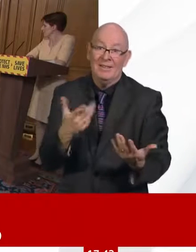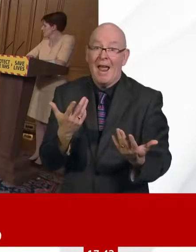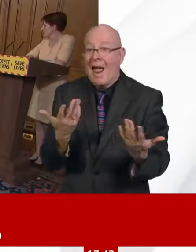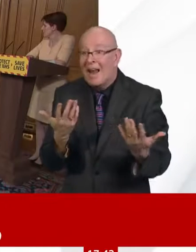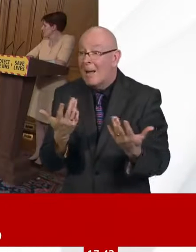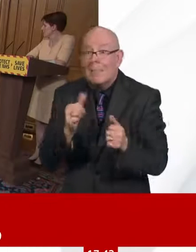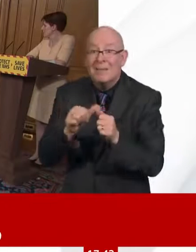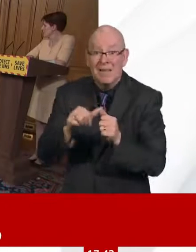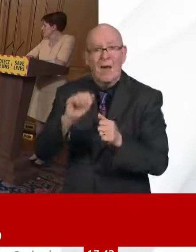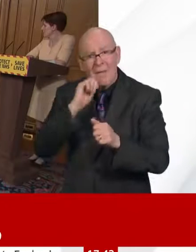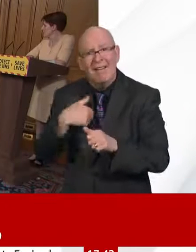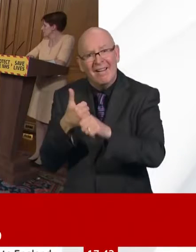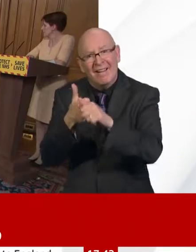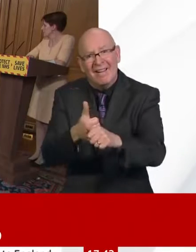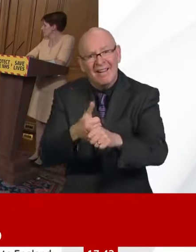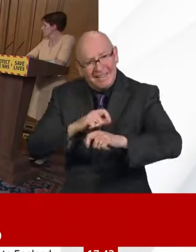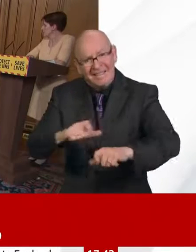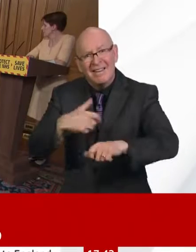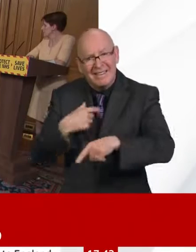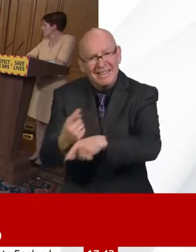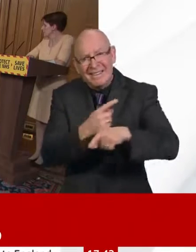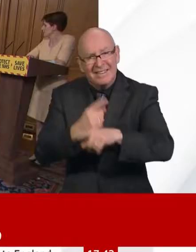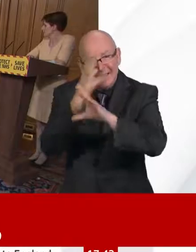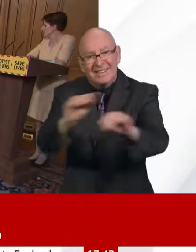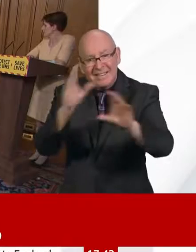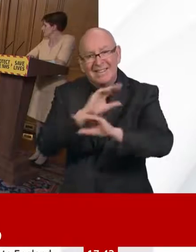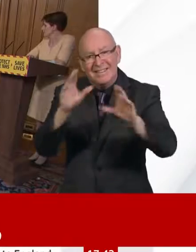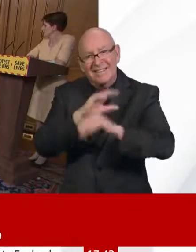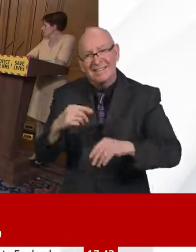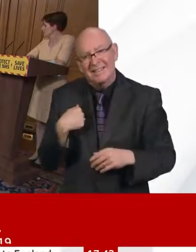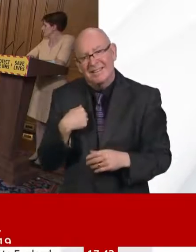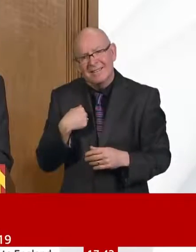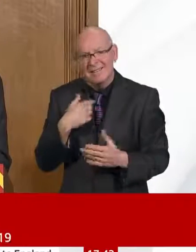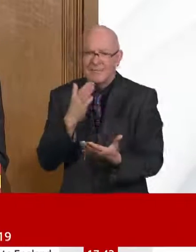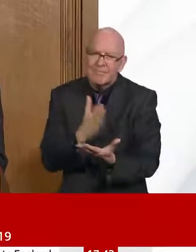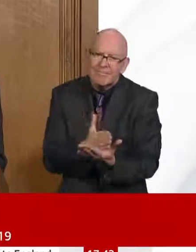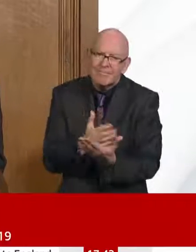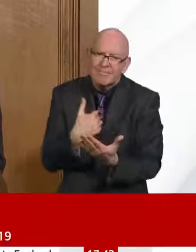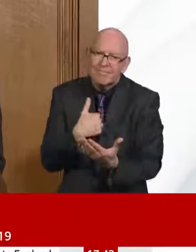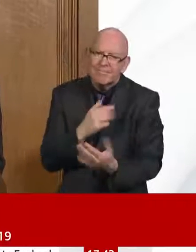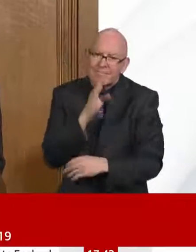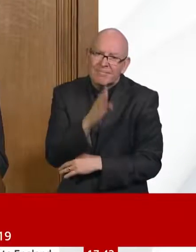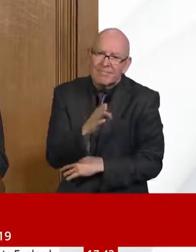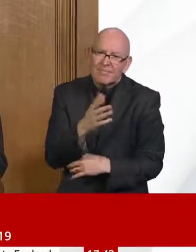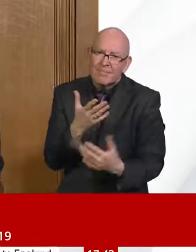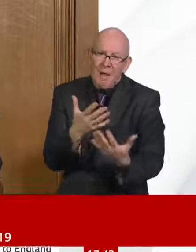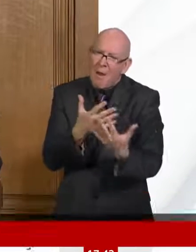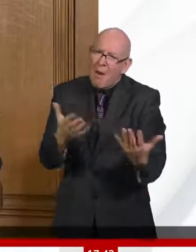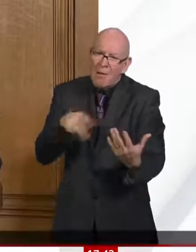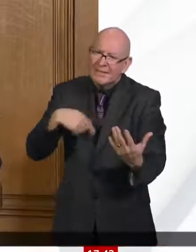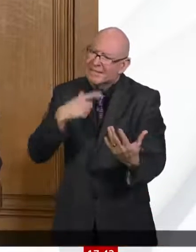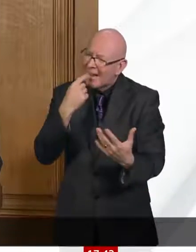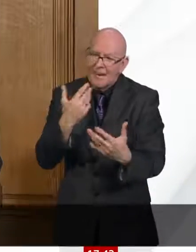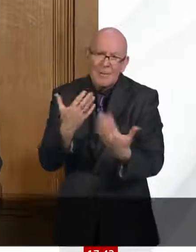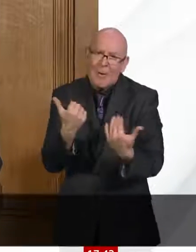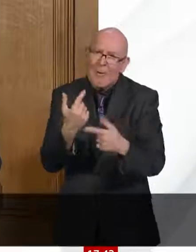always looking back on cases I've managed, circumstances I've been in, asking what could we have done better. think doctors and other